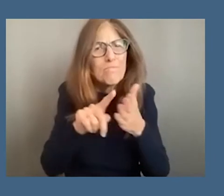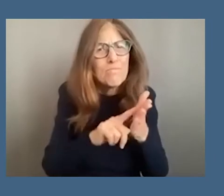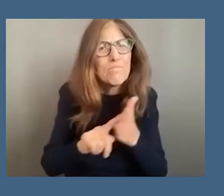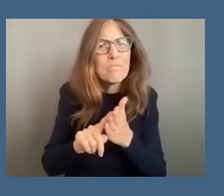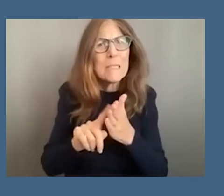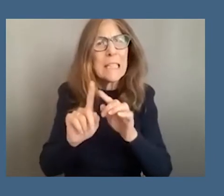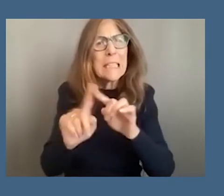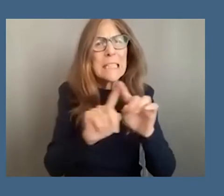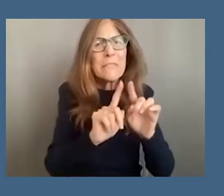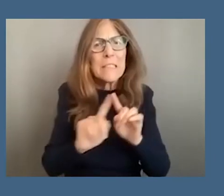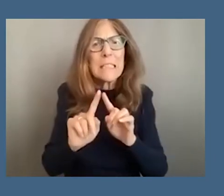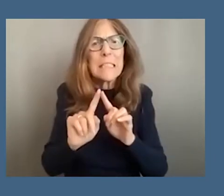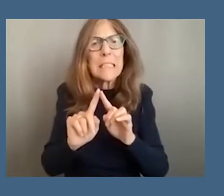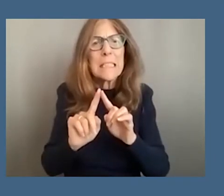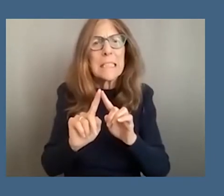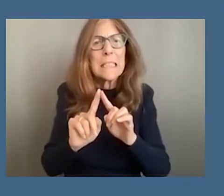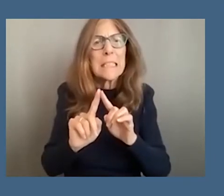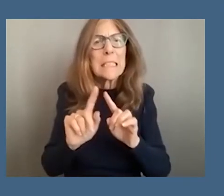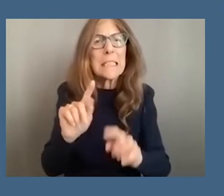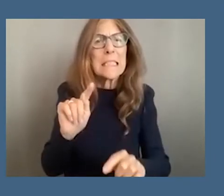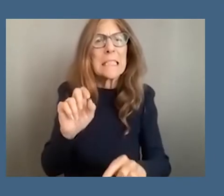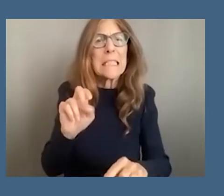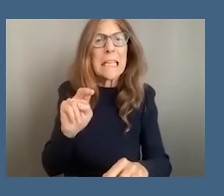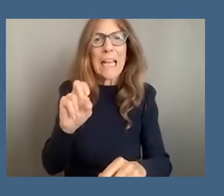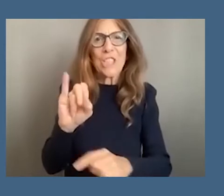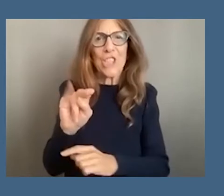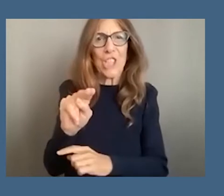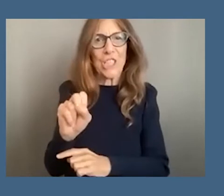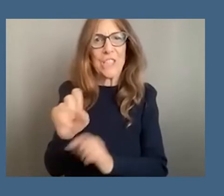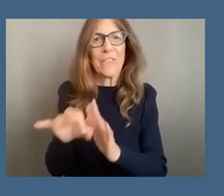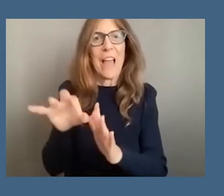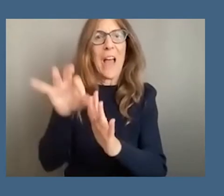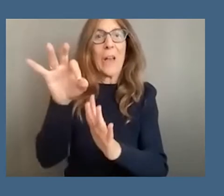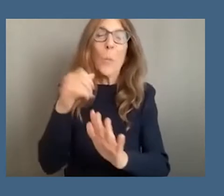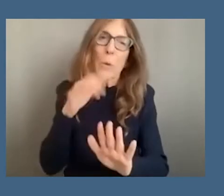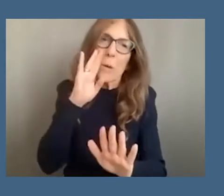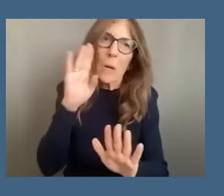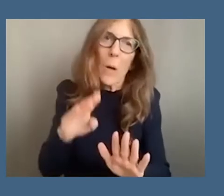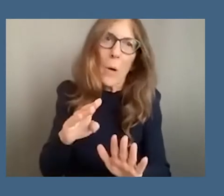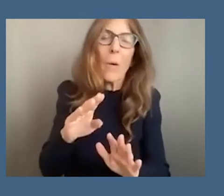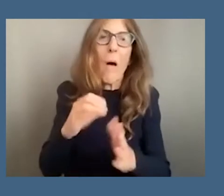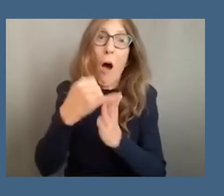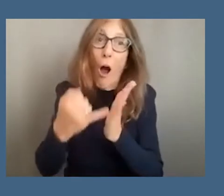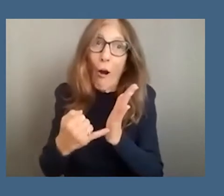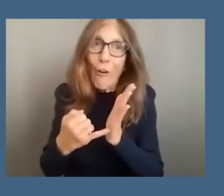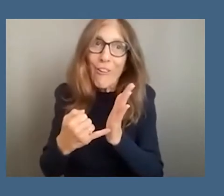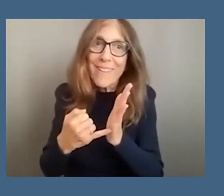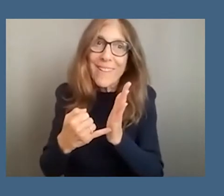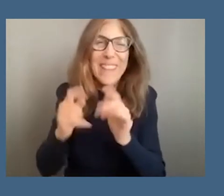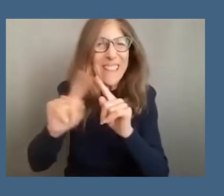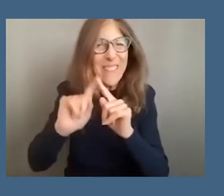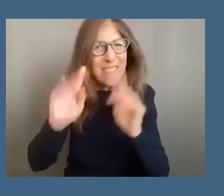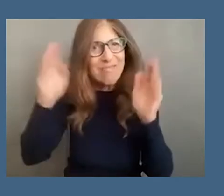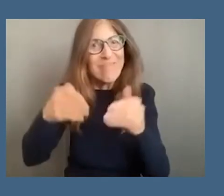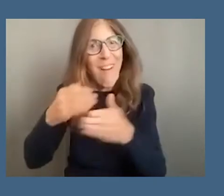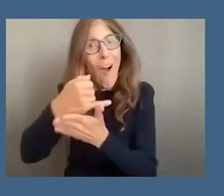found in the historical and we understand that art can serve as a vehicle to inform invoke